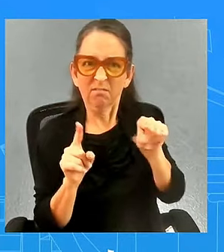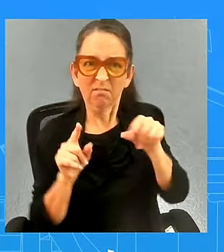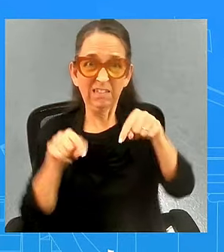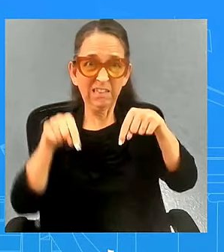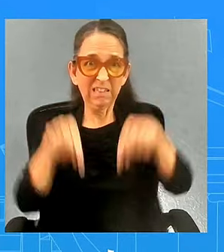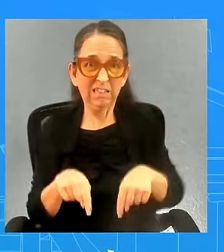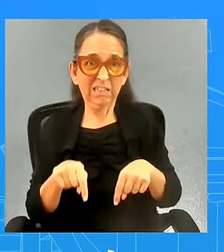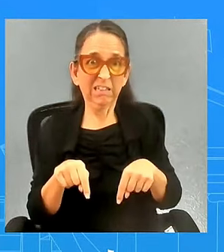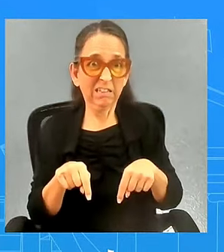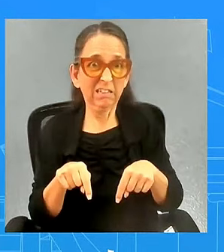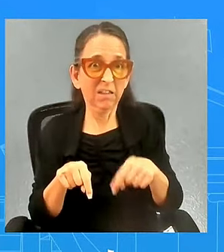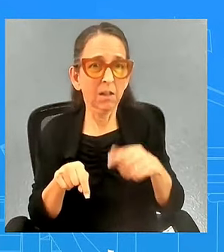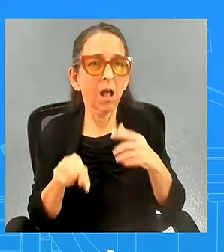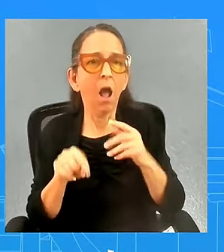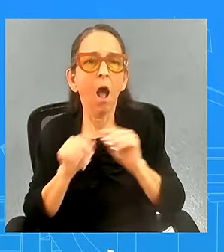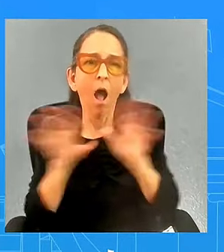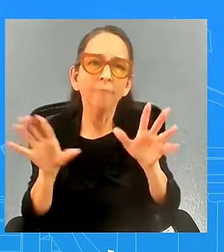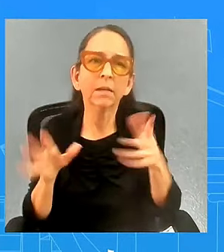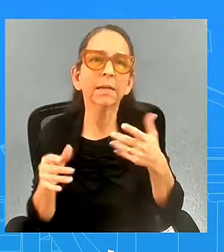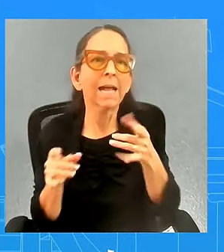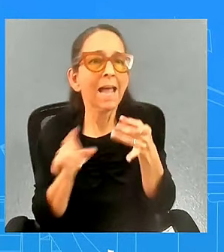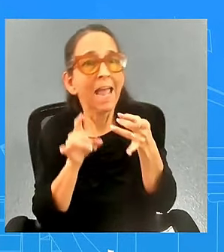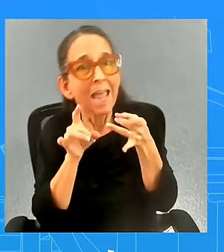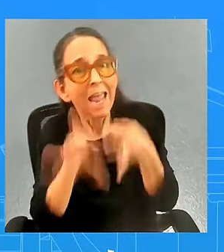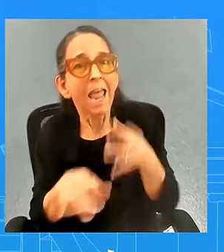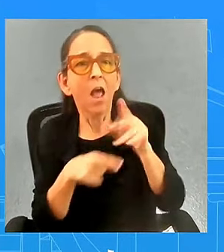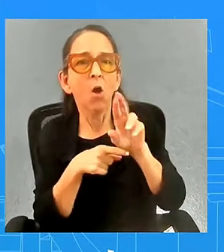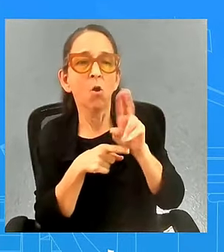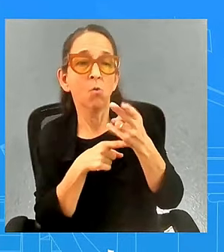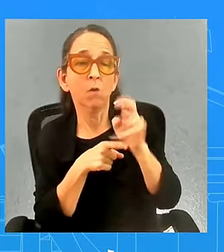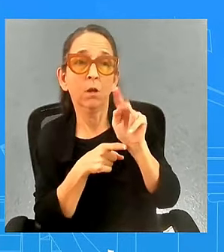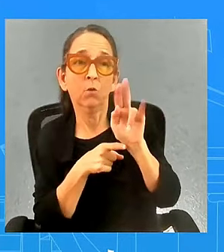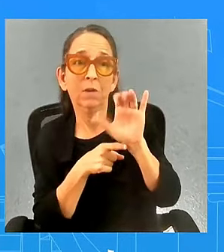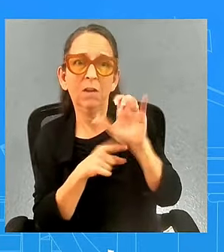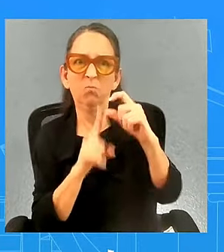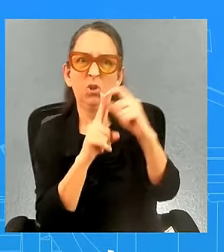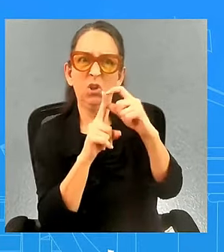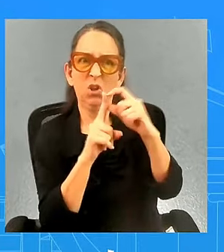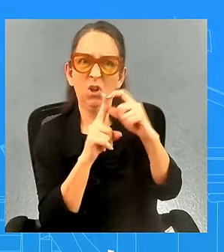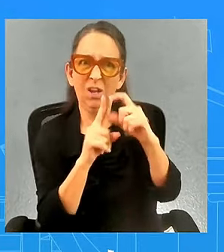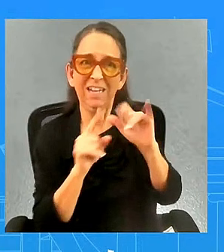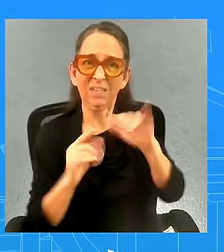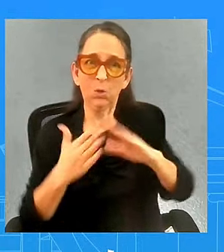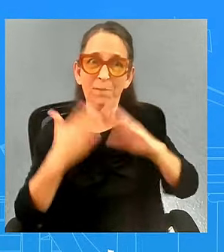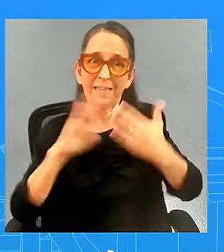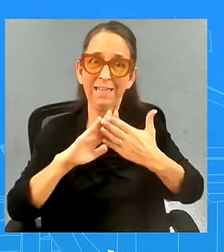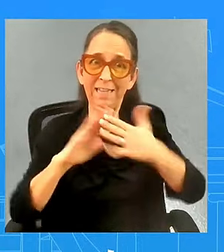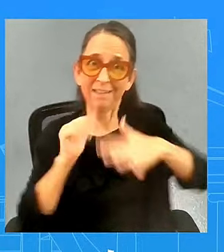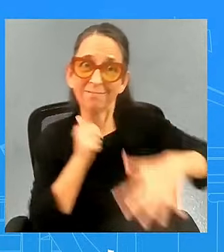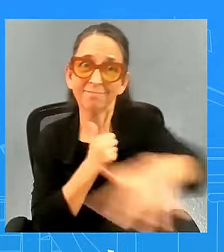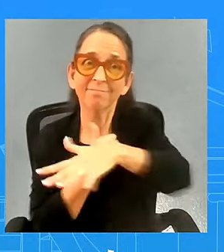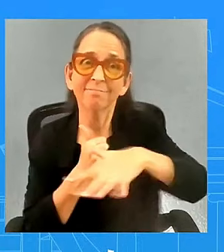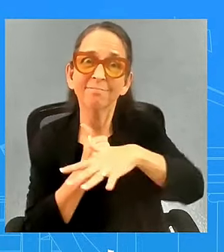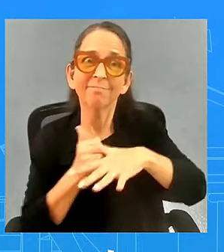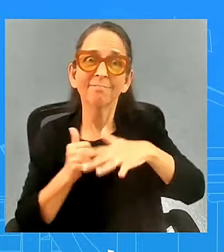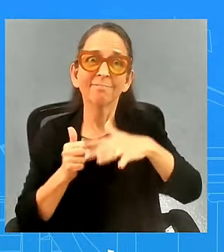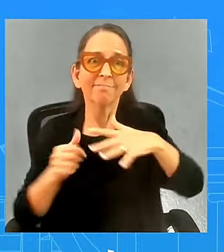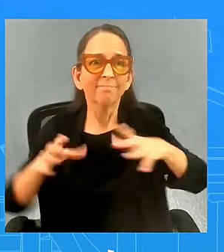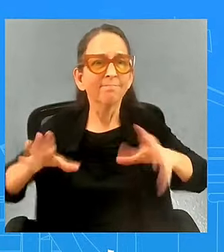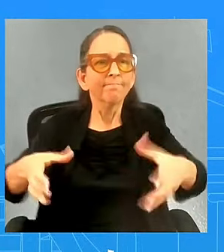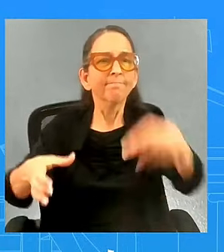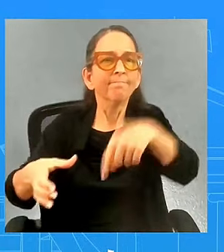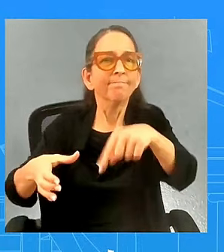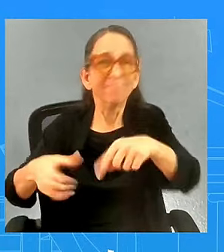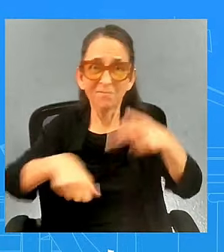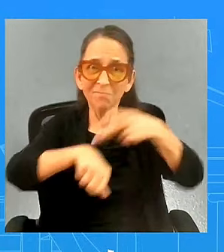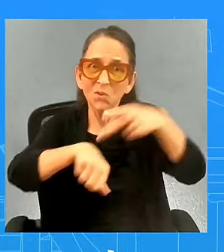hateful rhetoric rhetoric was about a particular community uh a community that uh the puerto rican community there